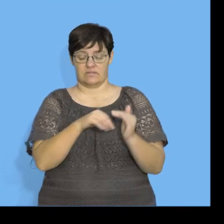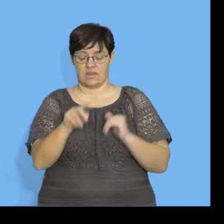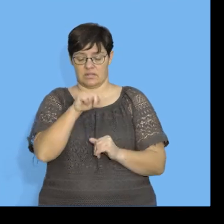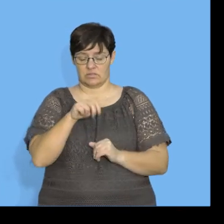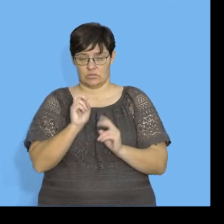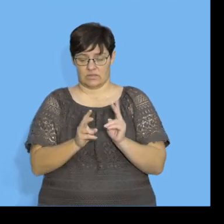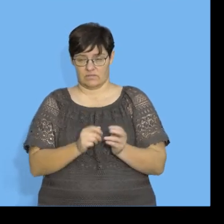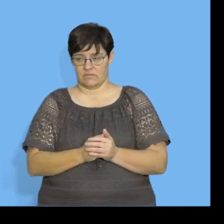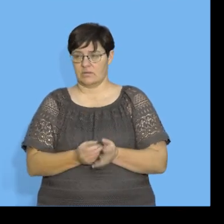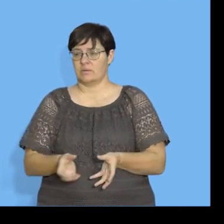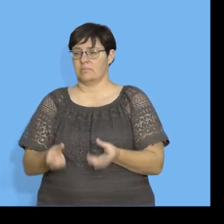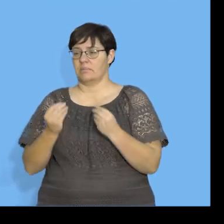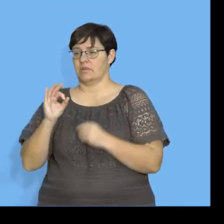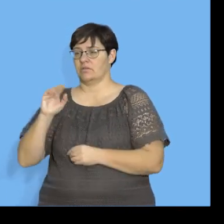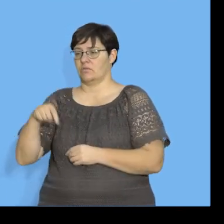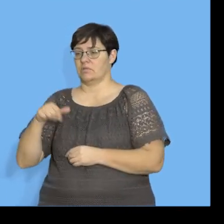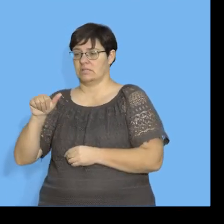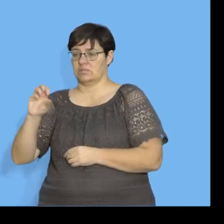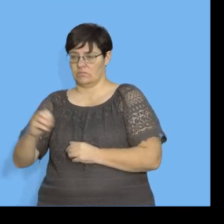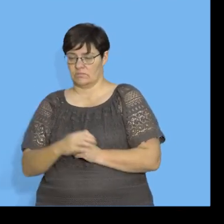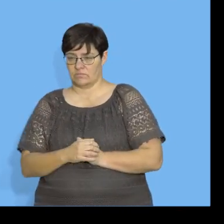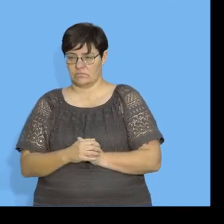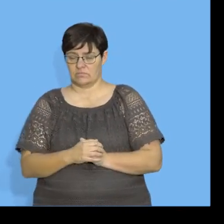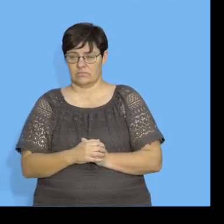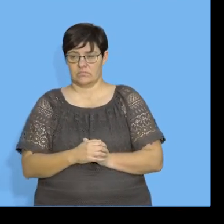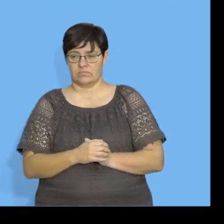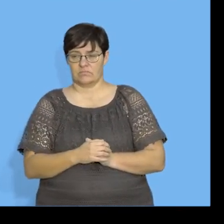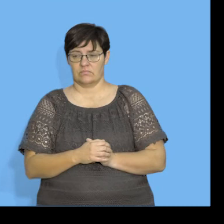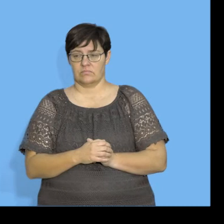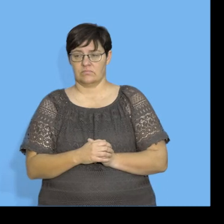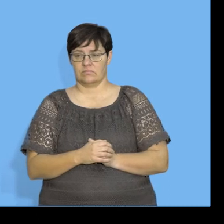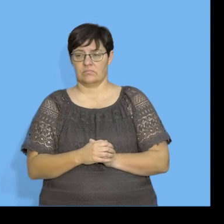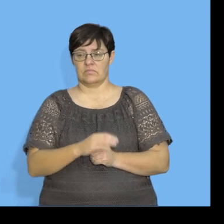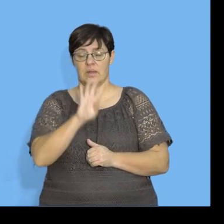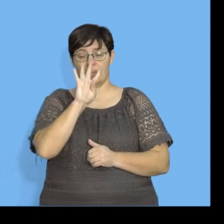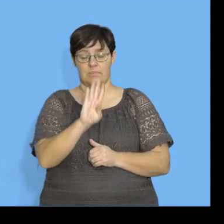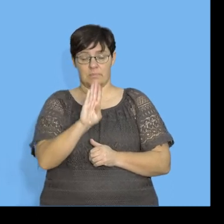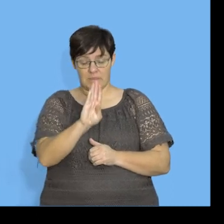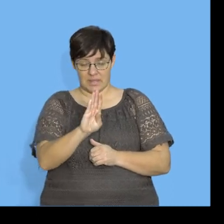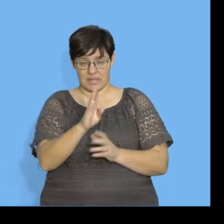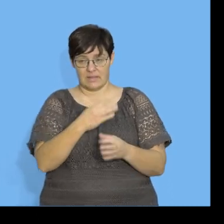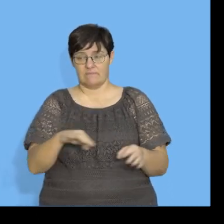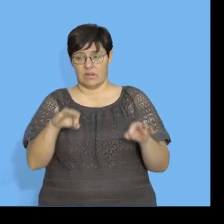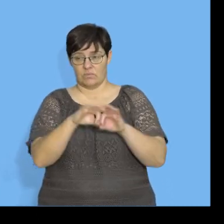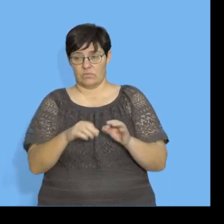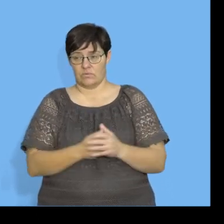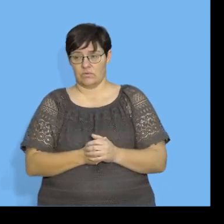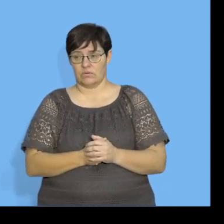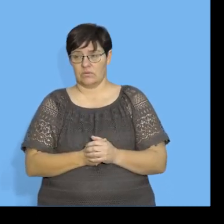put there. We divide it by 12. And that's the value we get. And the b value